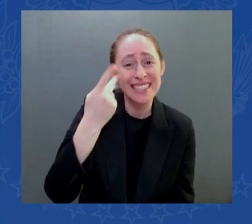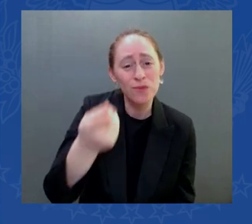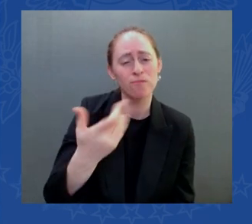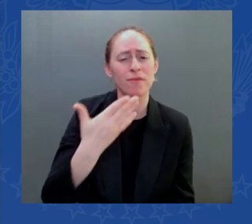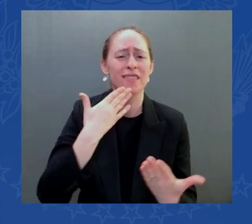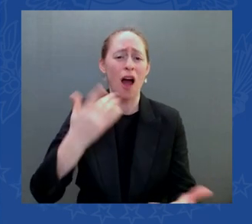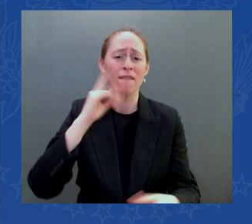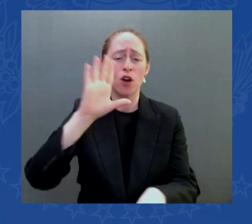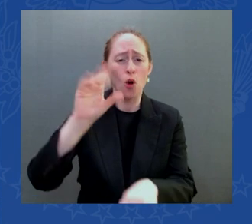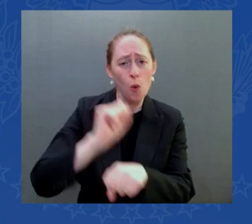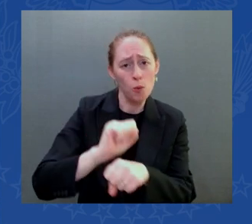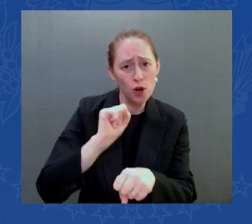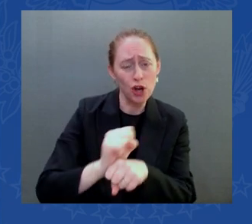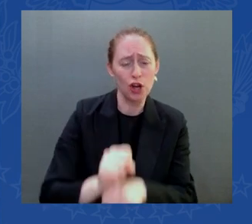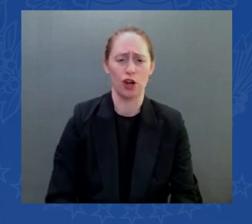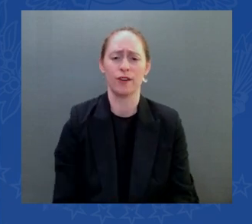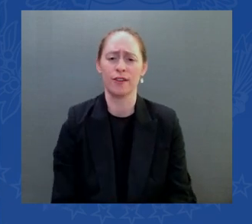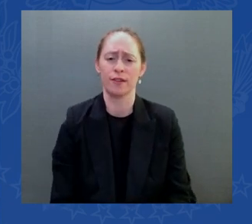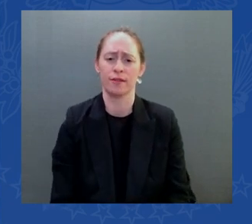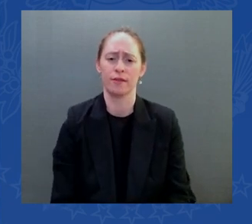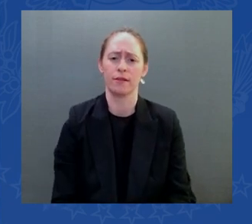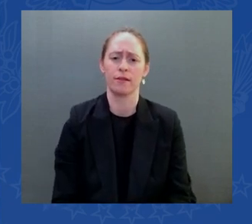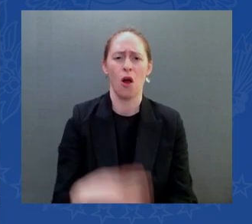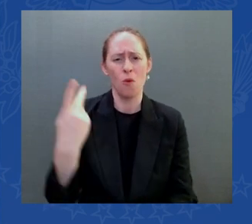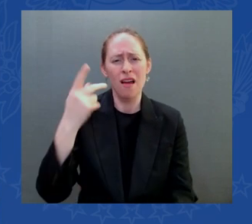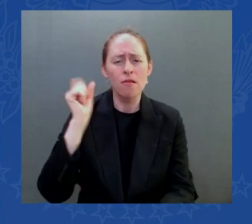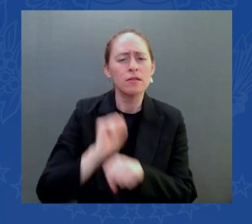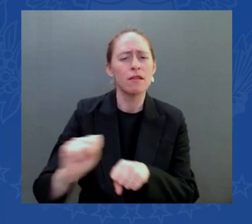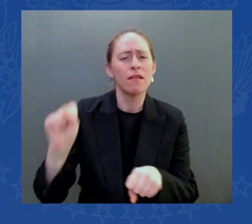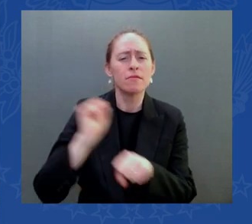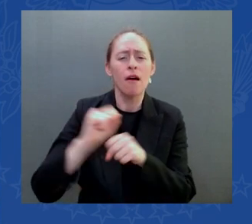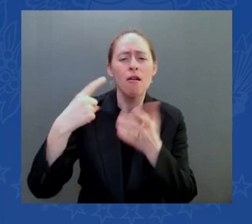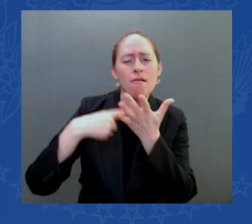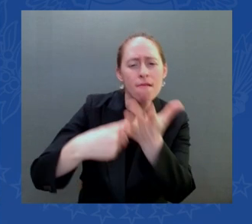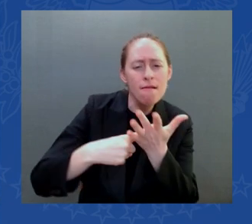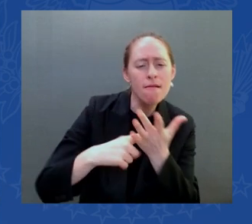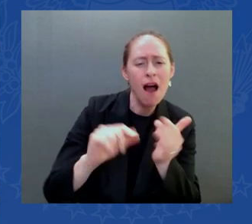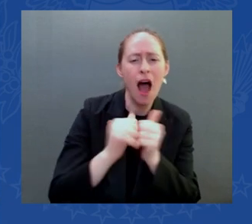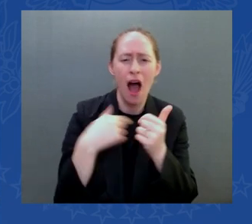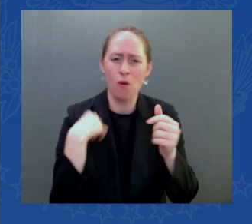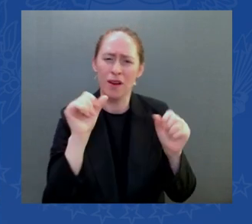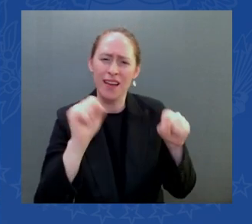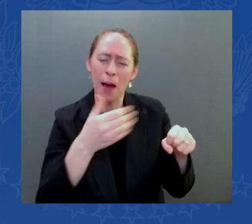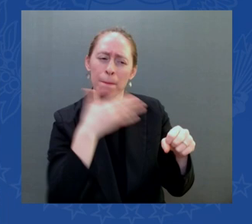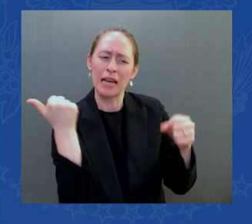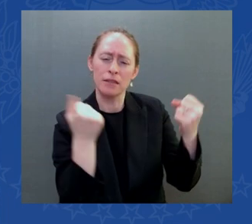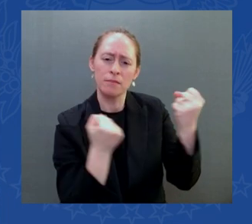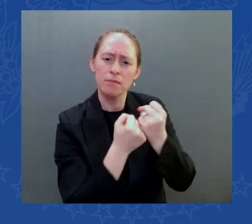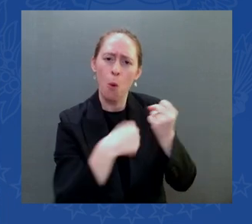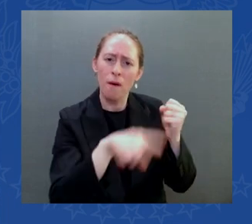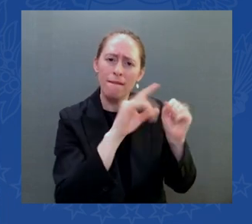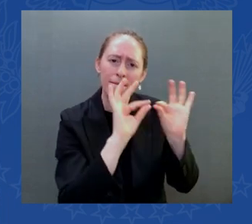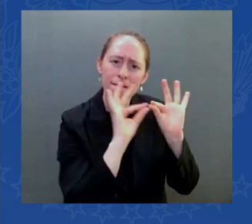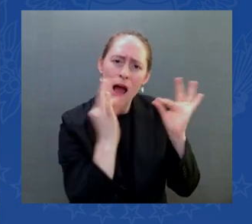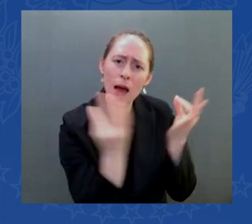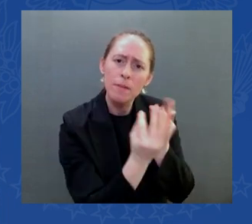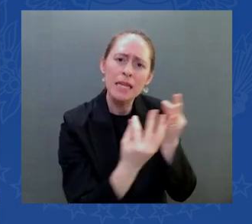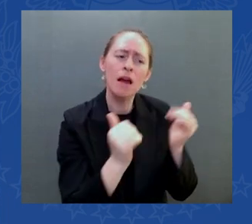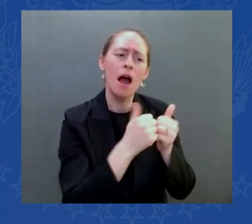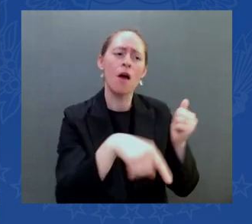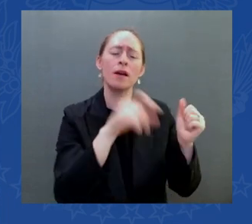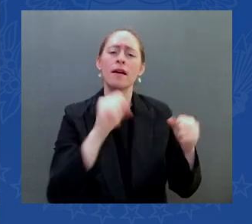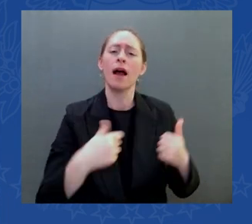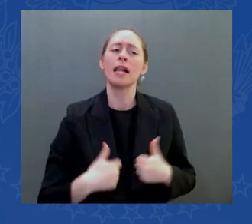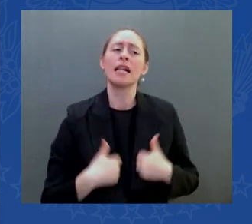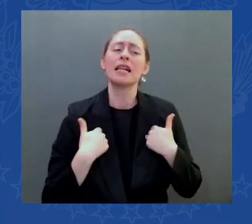parents and give them just a little bit of breathing room because sometimes things get tight and even though she can't be here I also wanted to